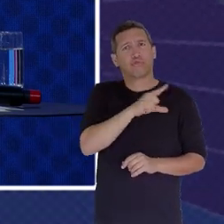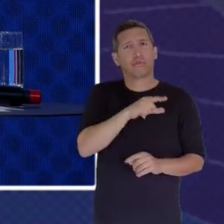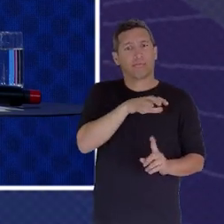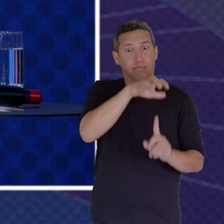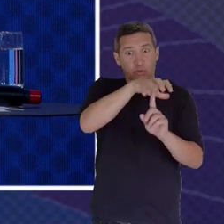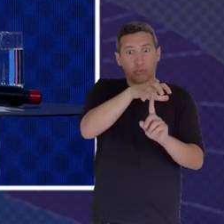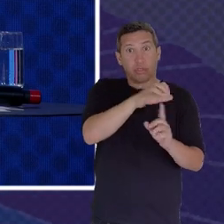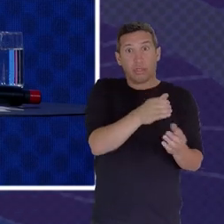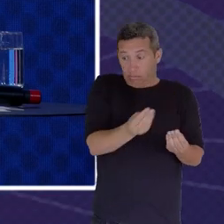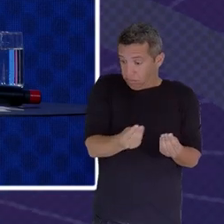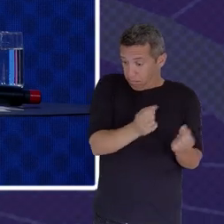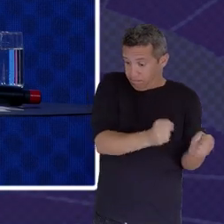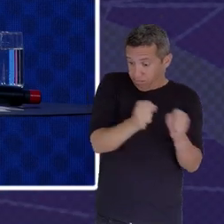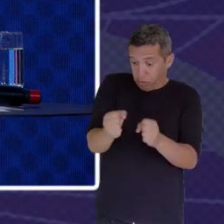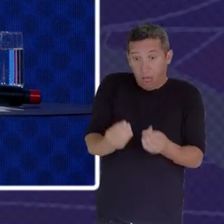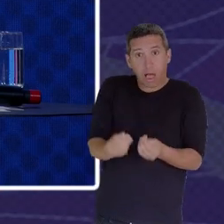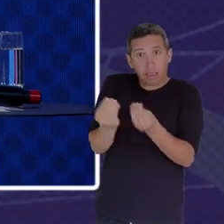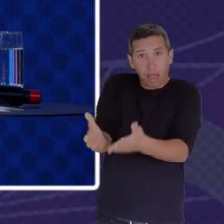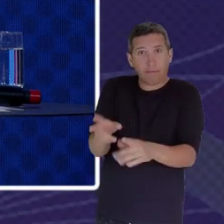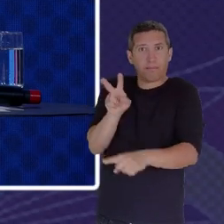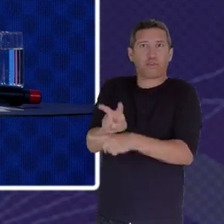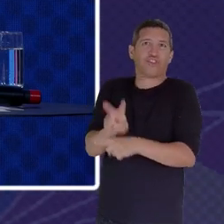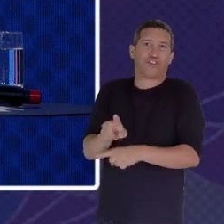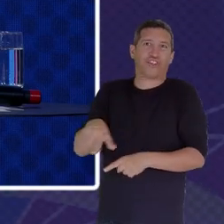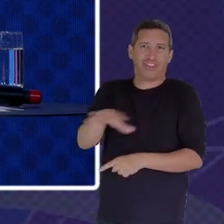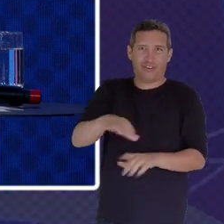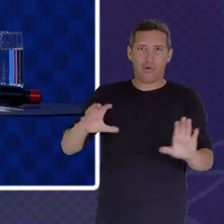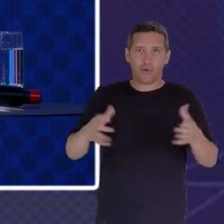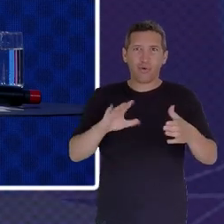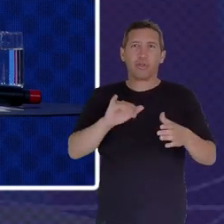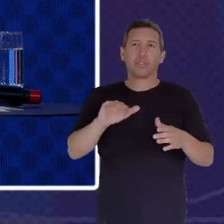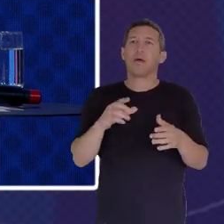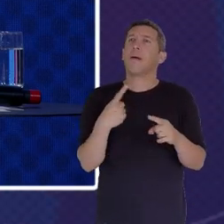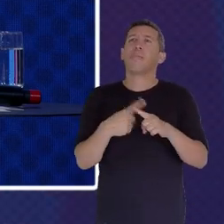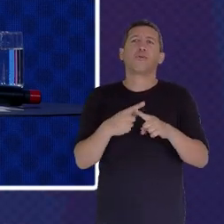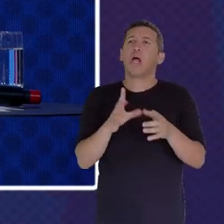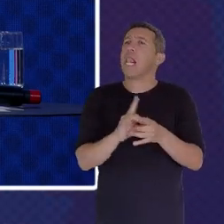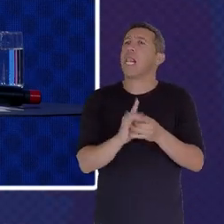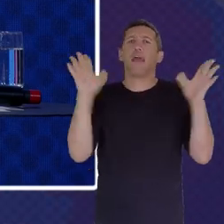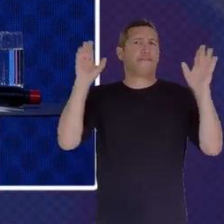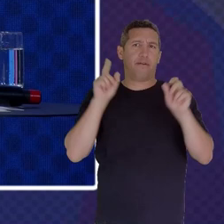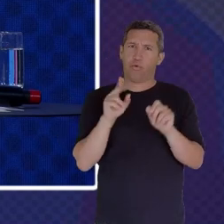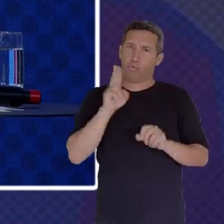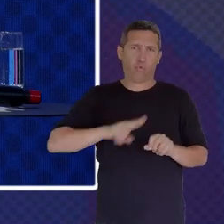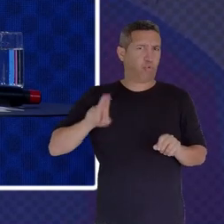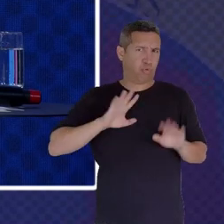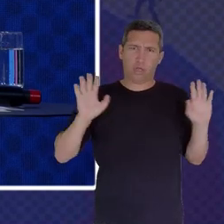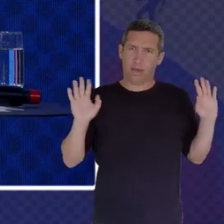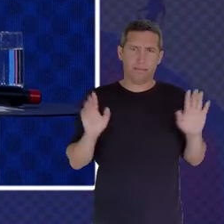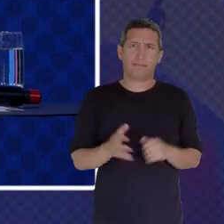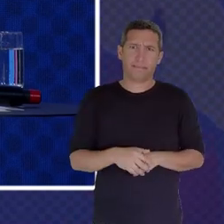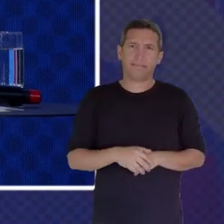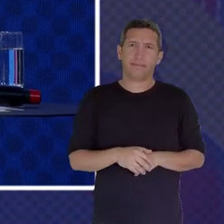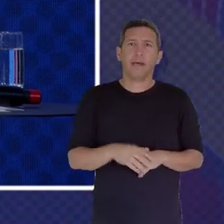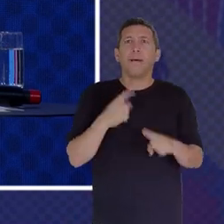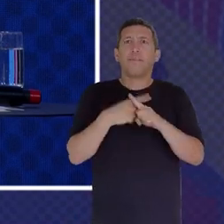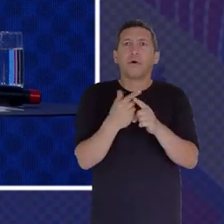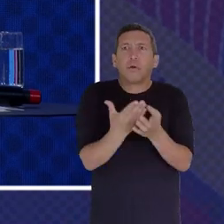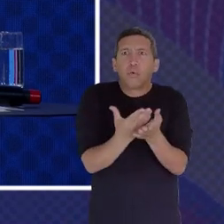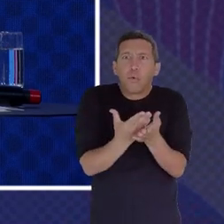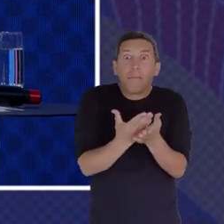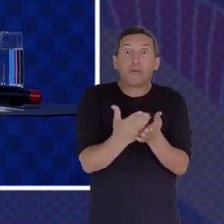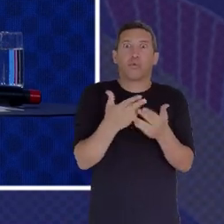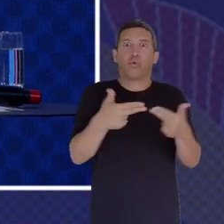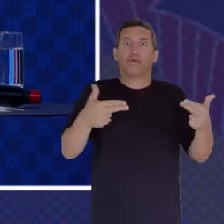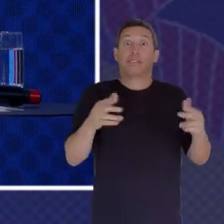So They Did All This In The Royal Society Because They Had A Sense That They Were At The Beginning Of Something Special Beginning Of The Scientific Enlightenment